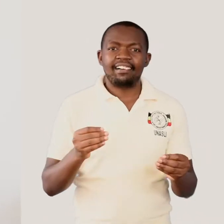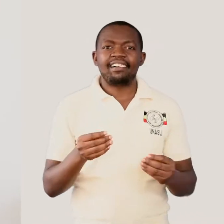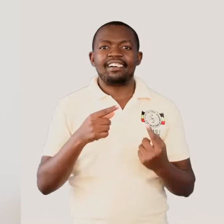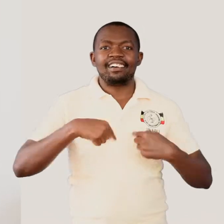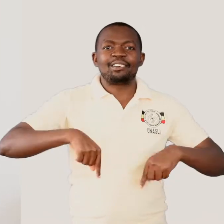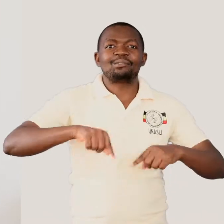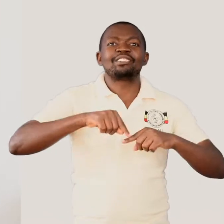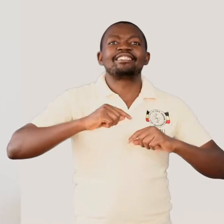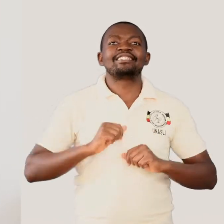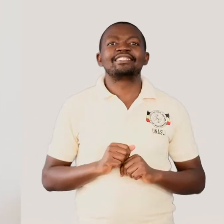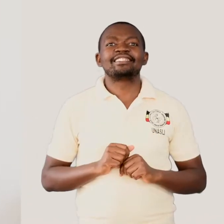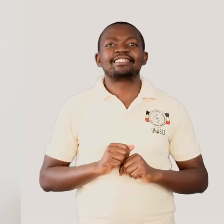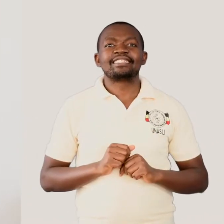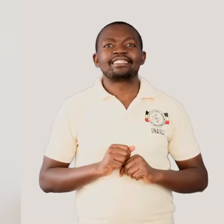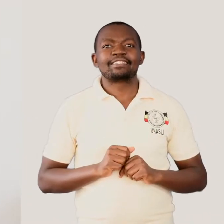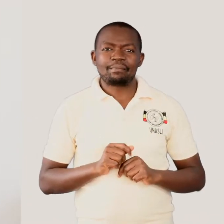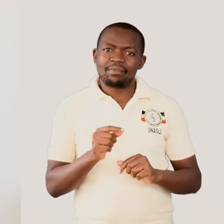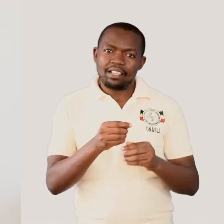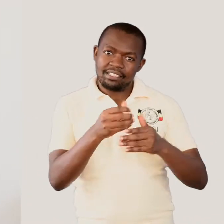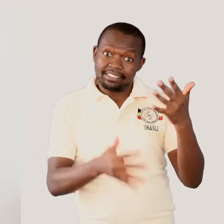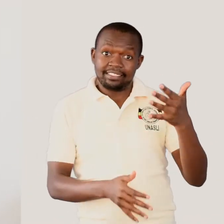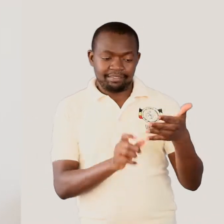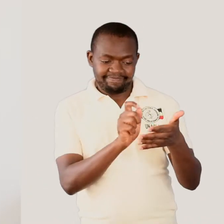And maybe list them.